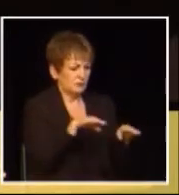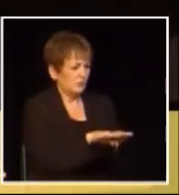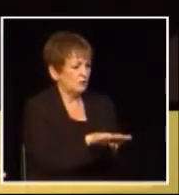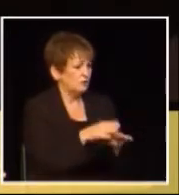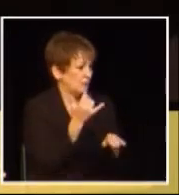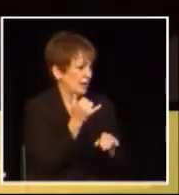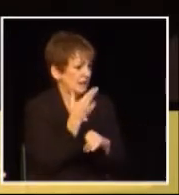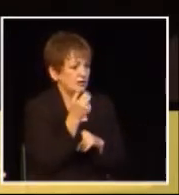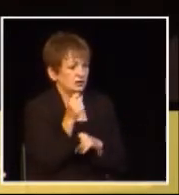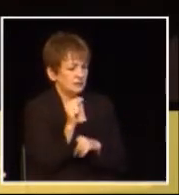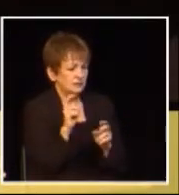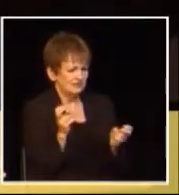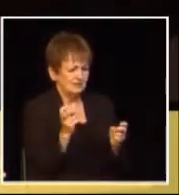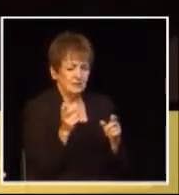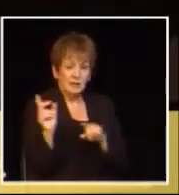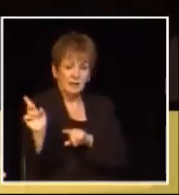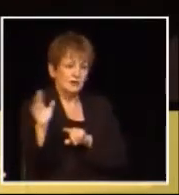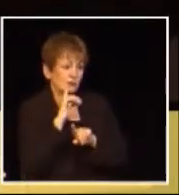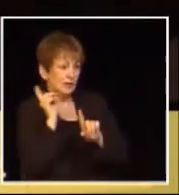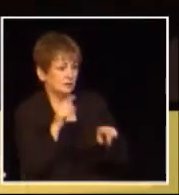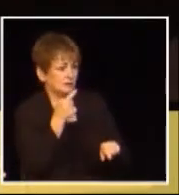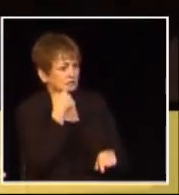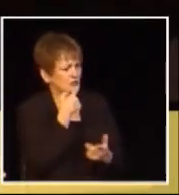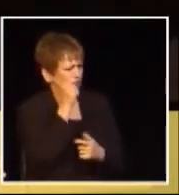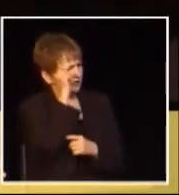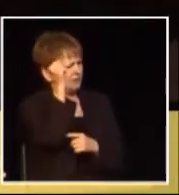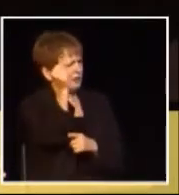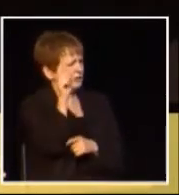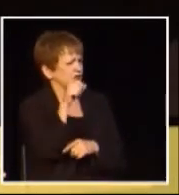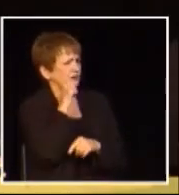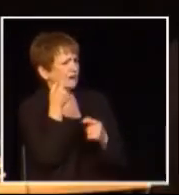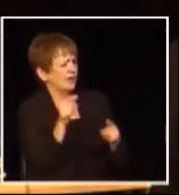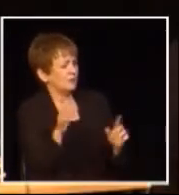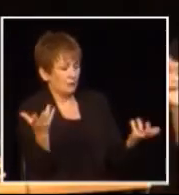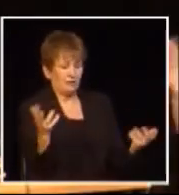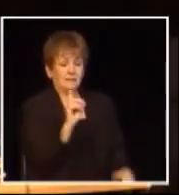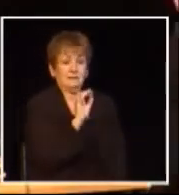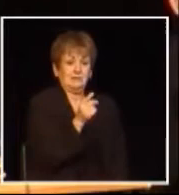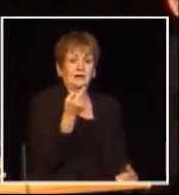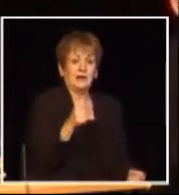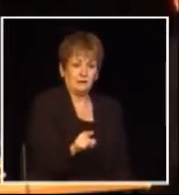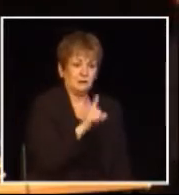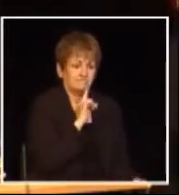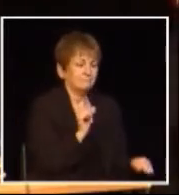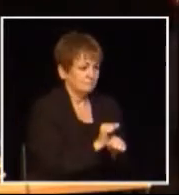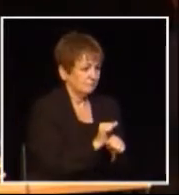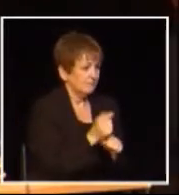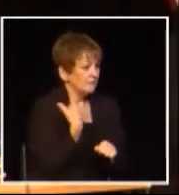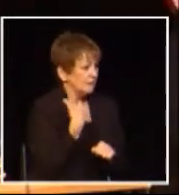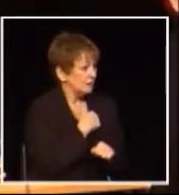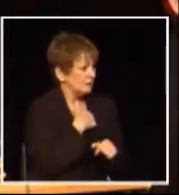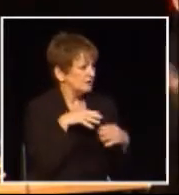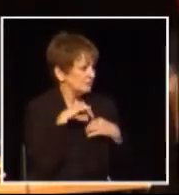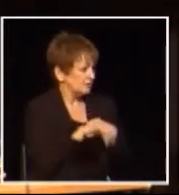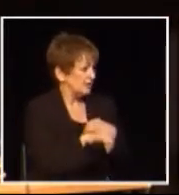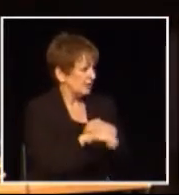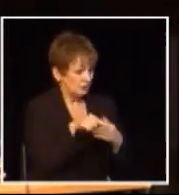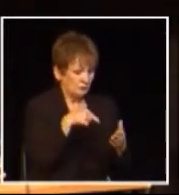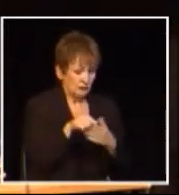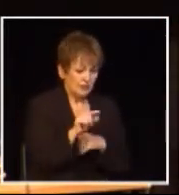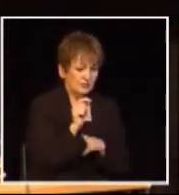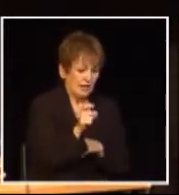of the HST the answer from the Smart Tax Alliance well theoretically that shouldn't have happened I'm sorry it did happen